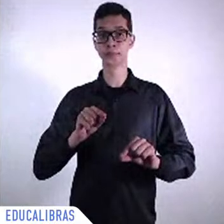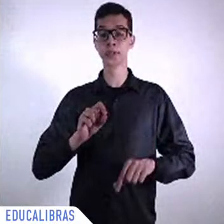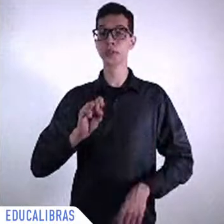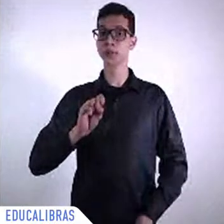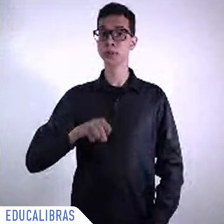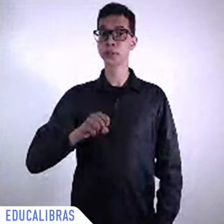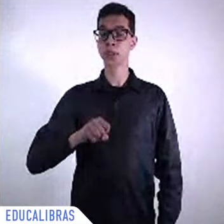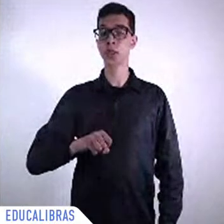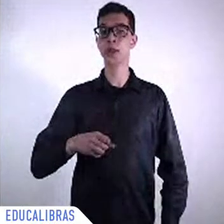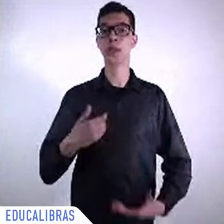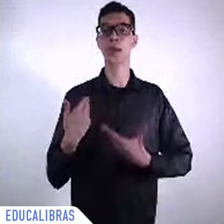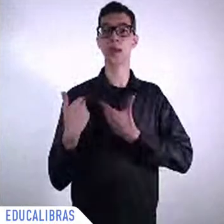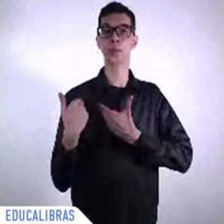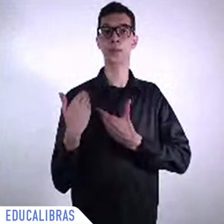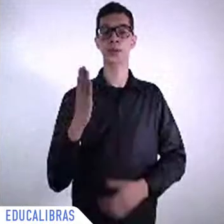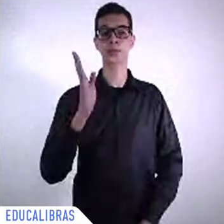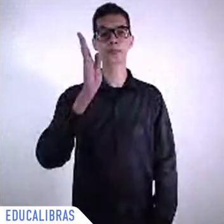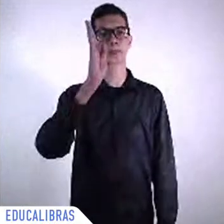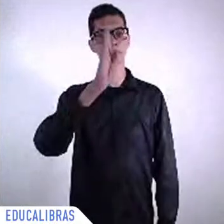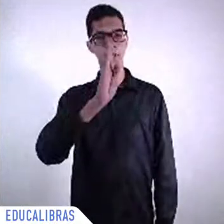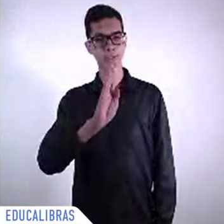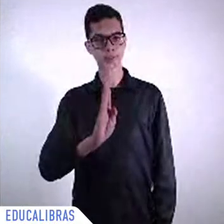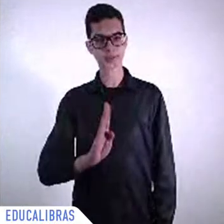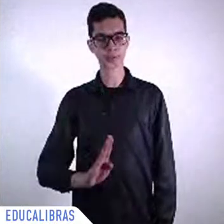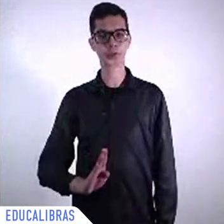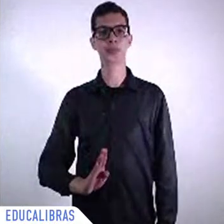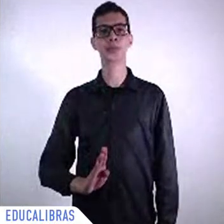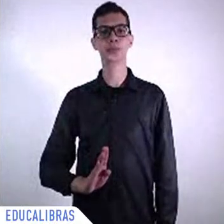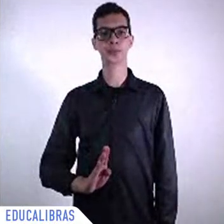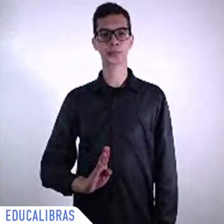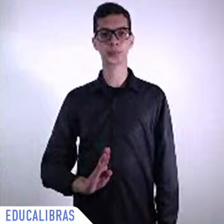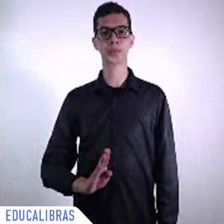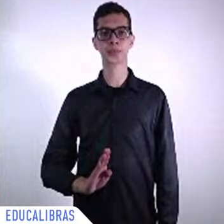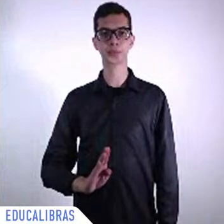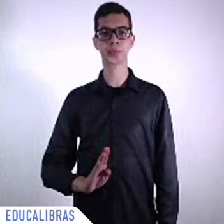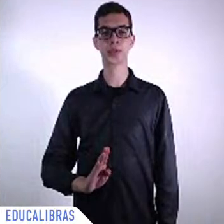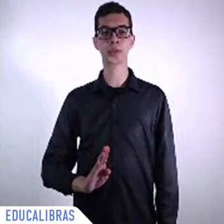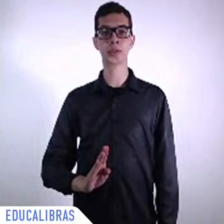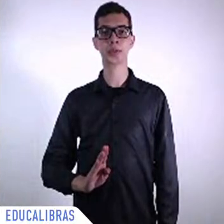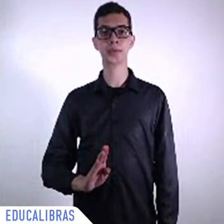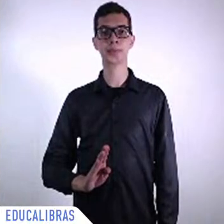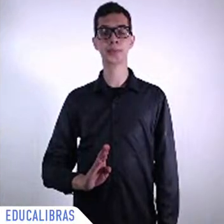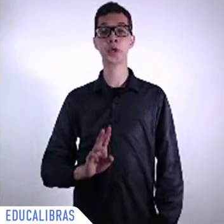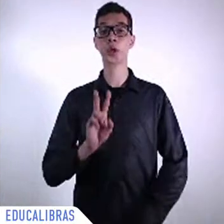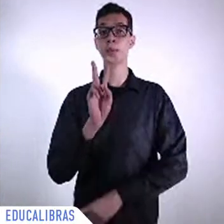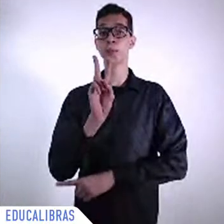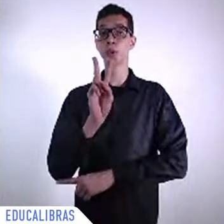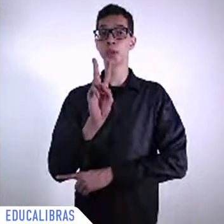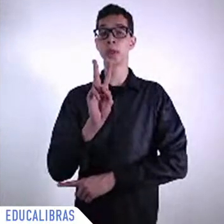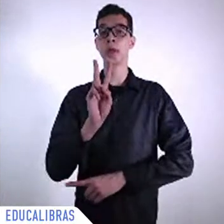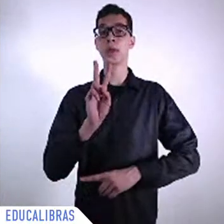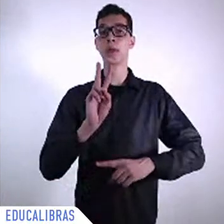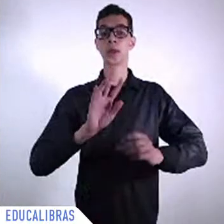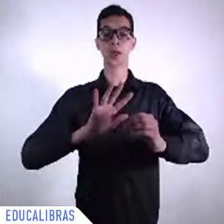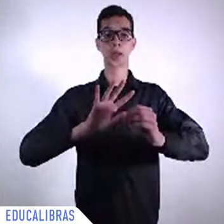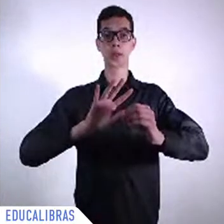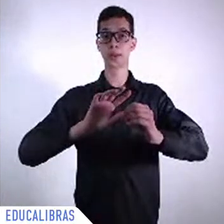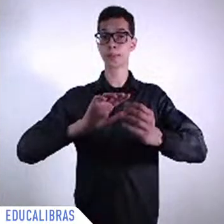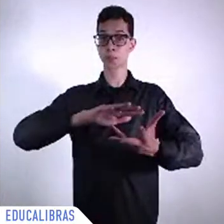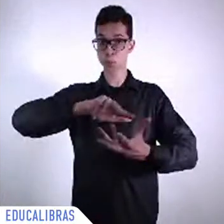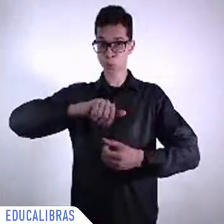the climate the protection of biodiversity and I say this because through the